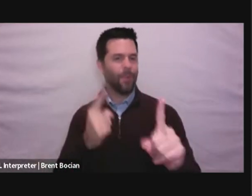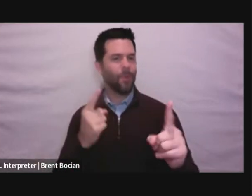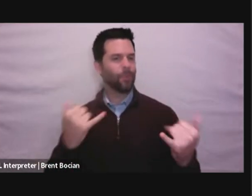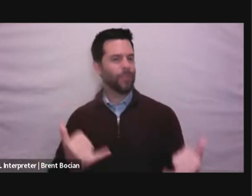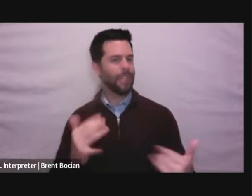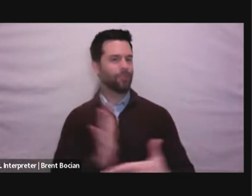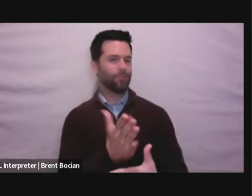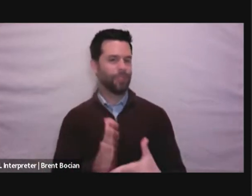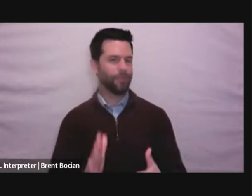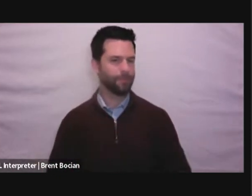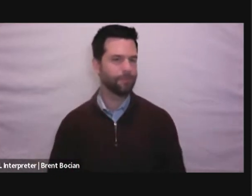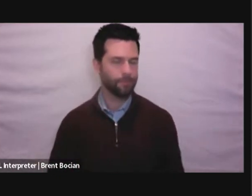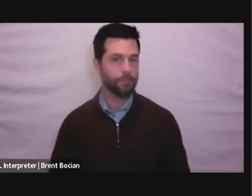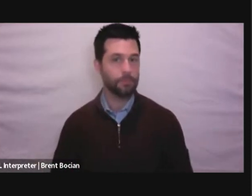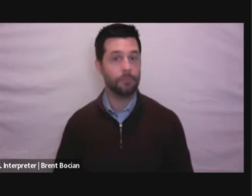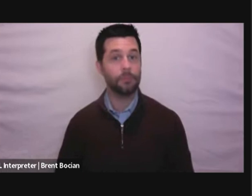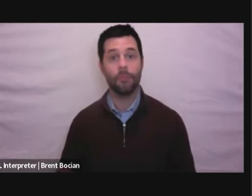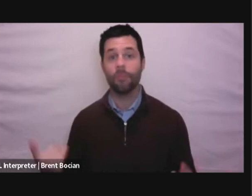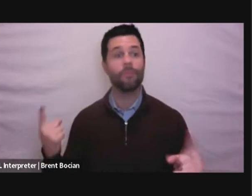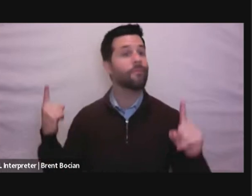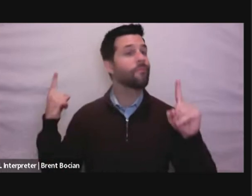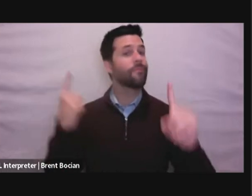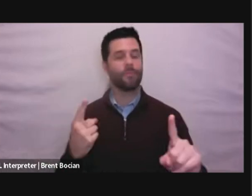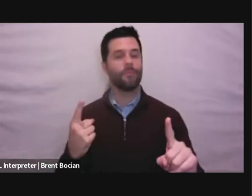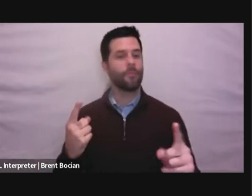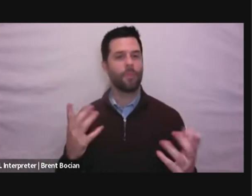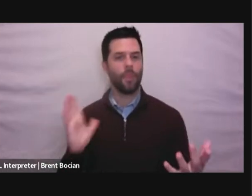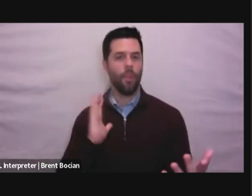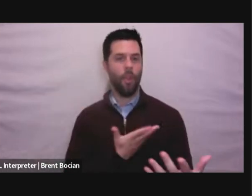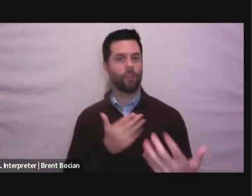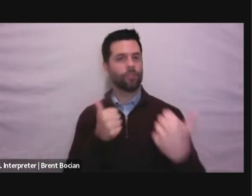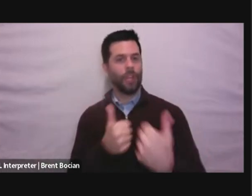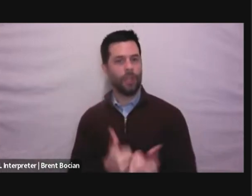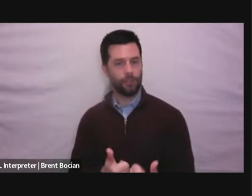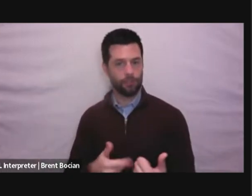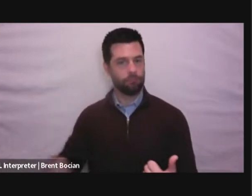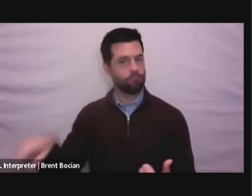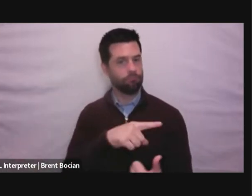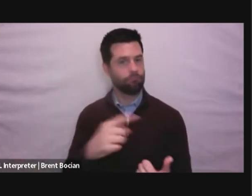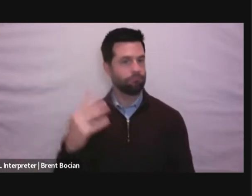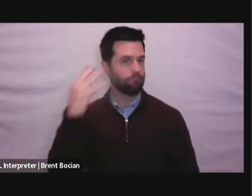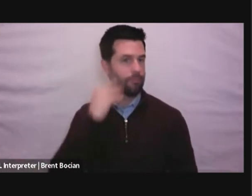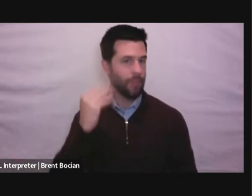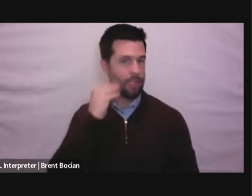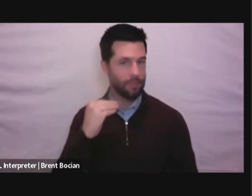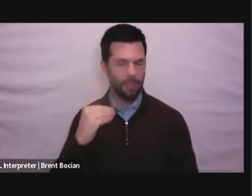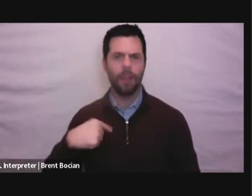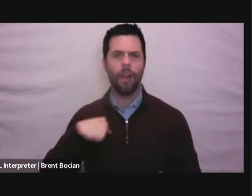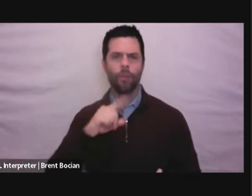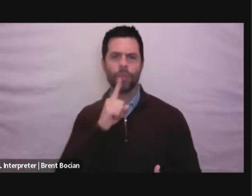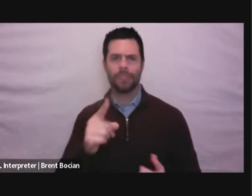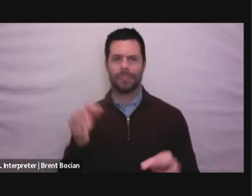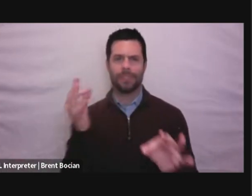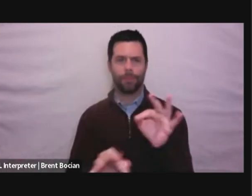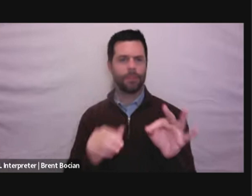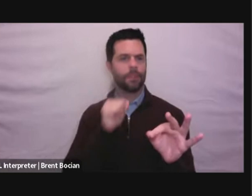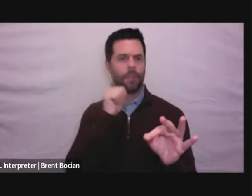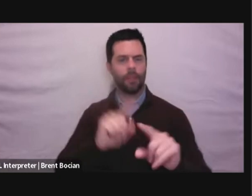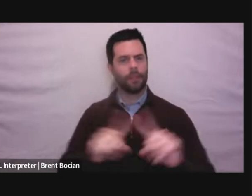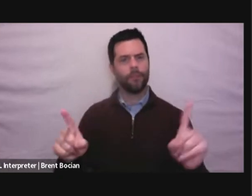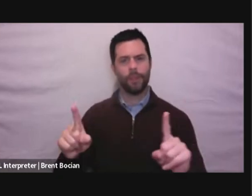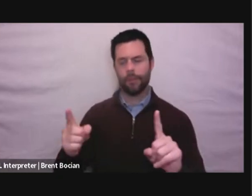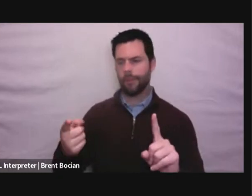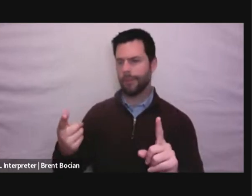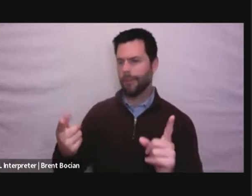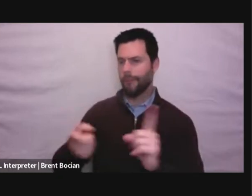Ultimately, the challenges that many are facing are simply not that different from